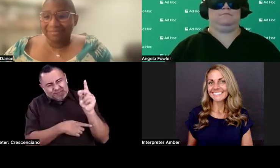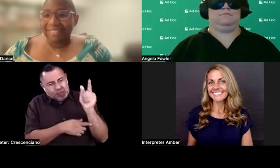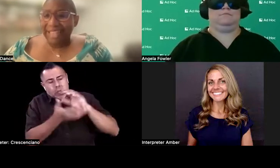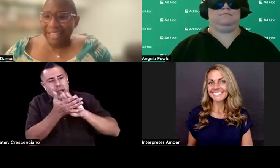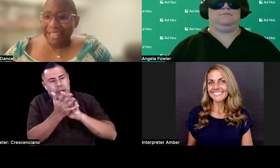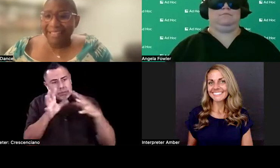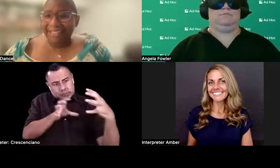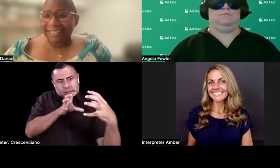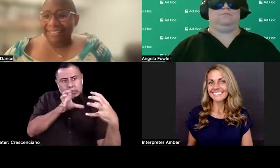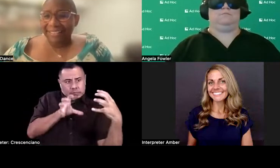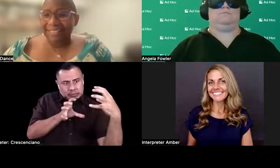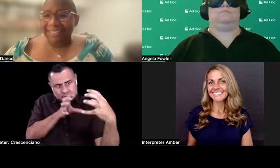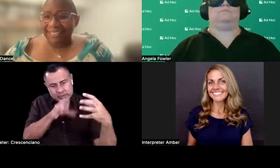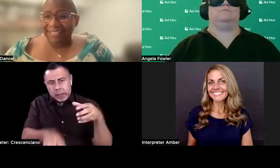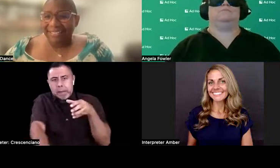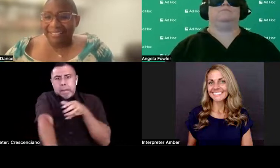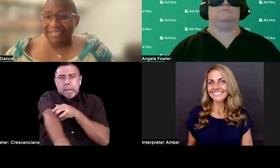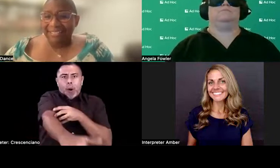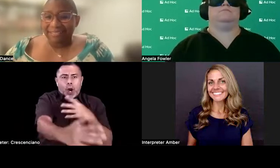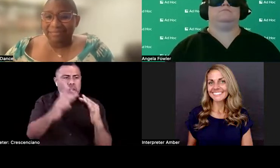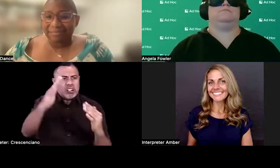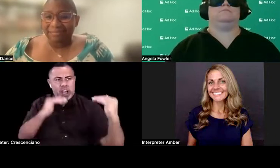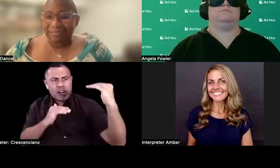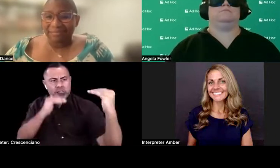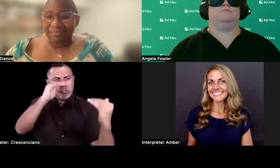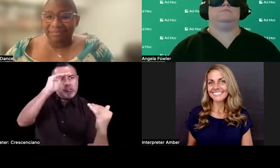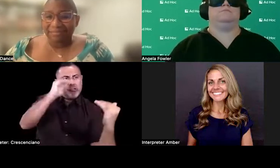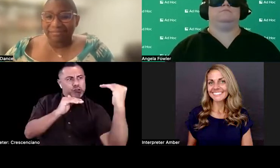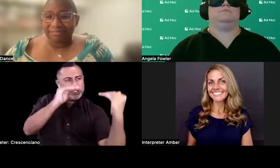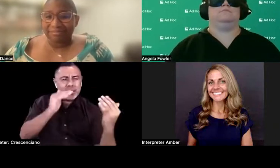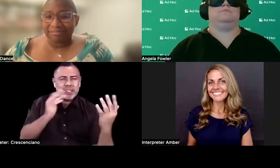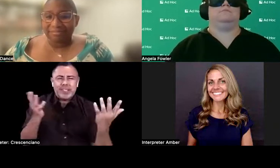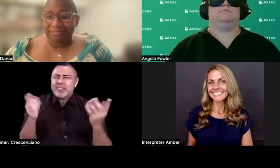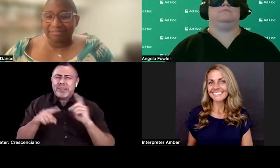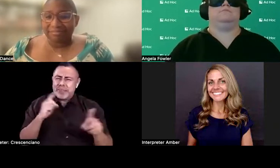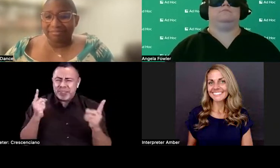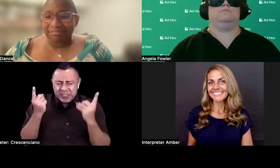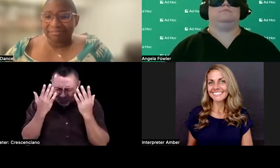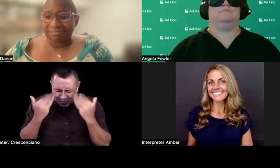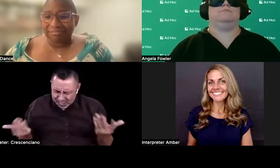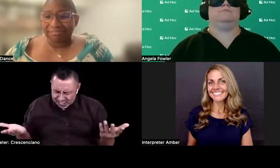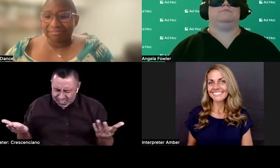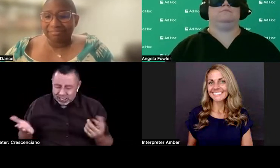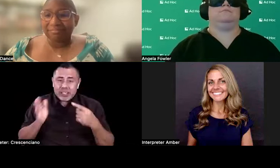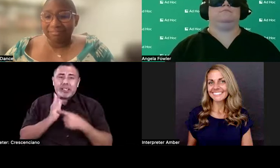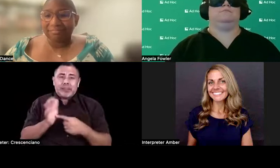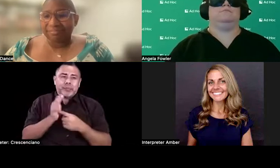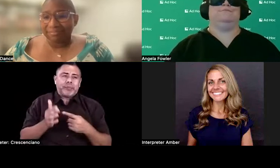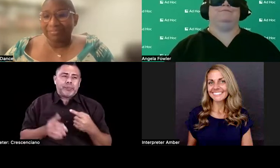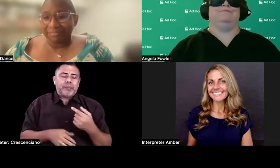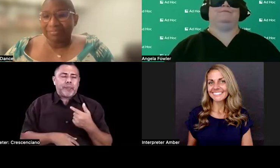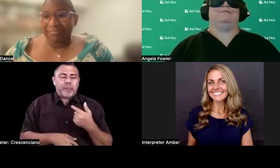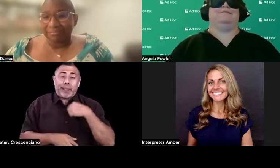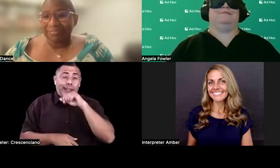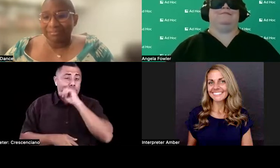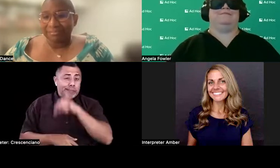And the thing that I love is they have these, oh, whatever they call them, like DEI specialist or advocate,